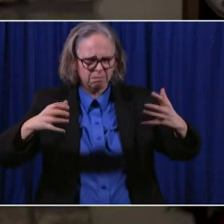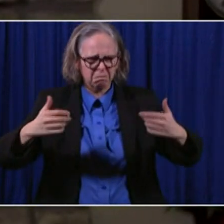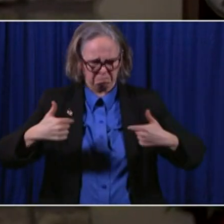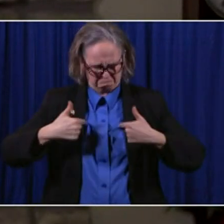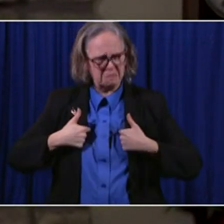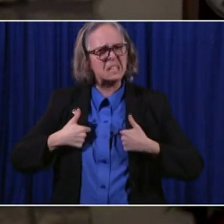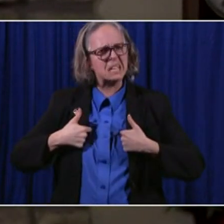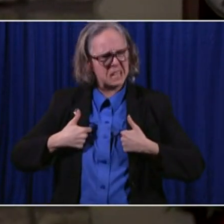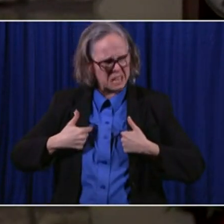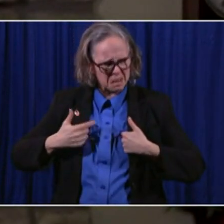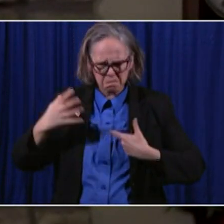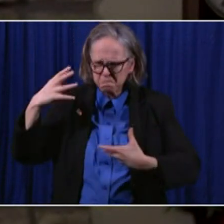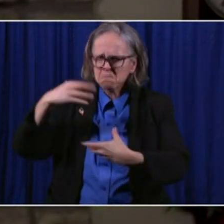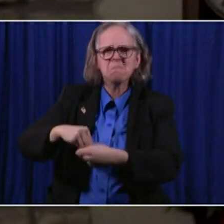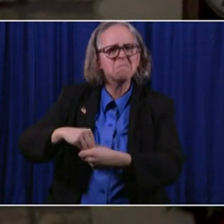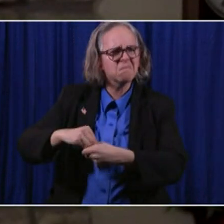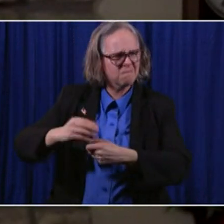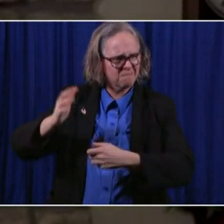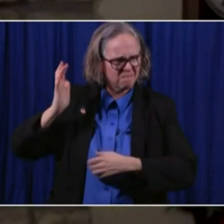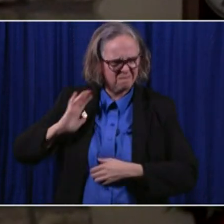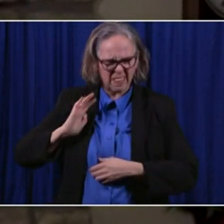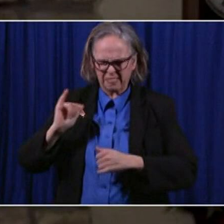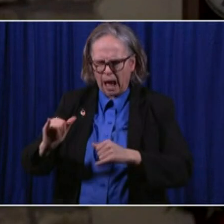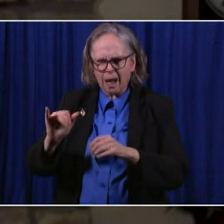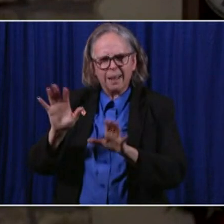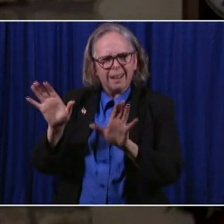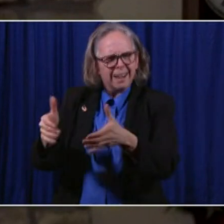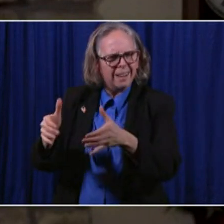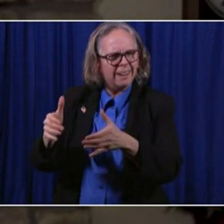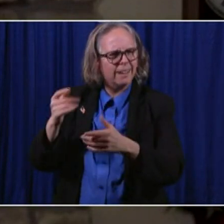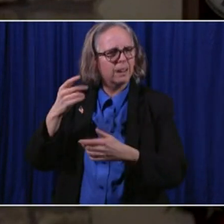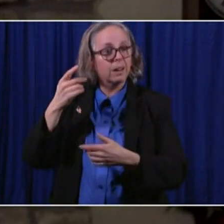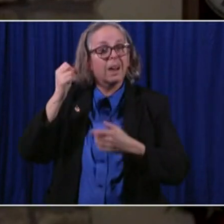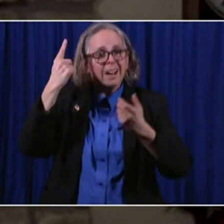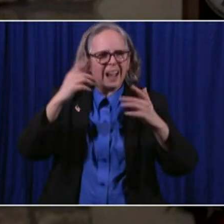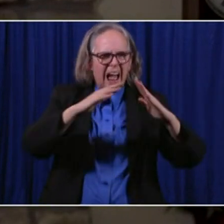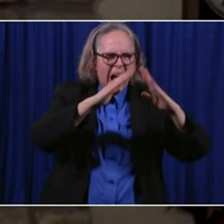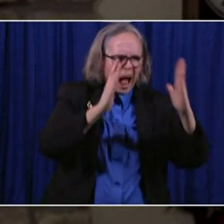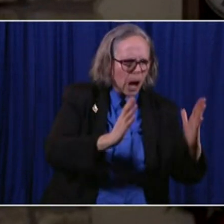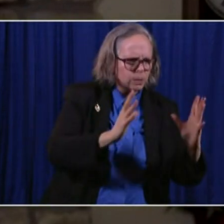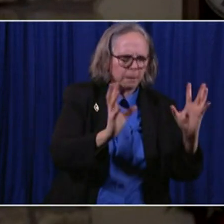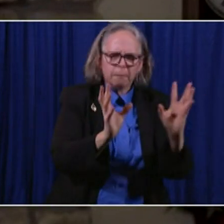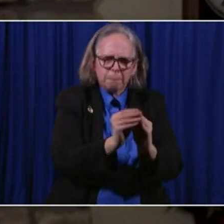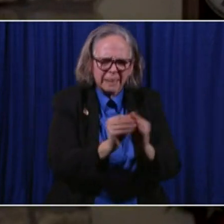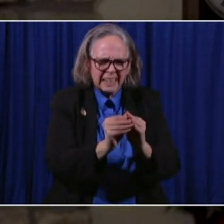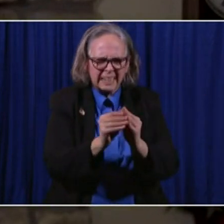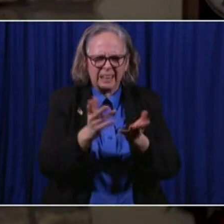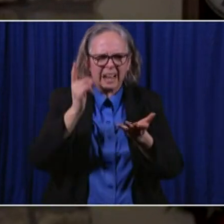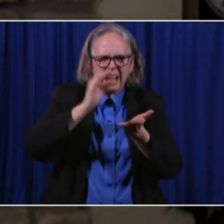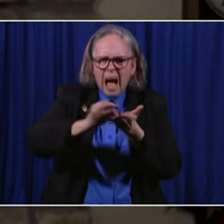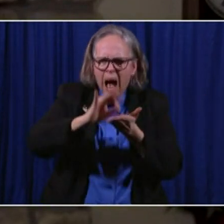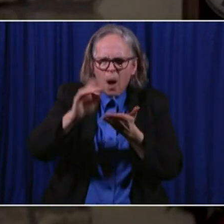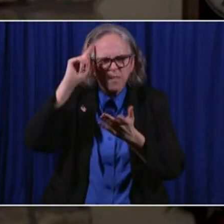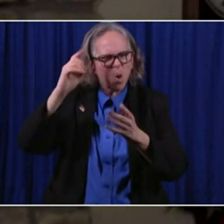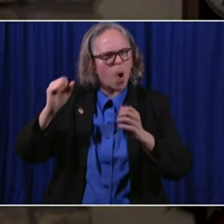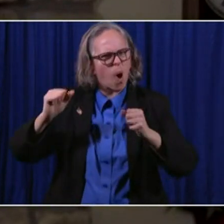to be in the chamber when the Houses met and the counting of the ballots occurred. occurred.